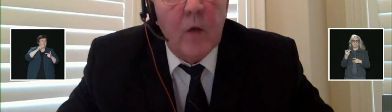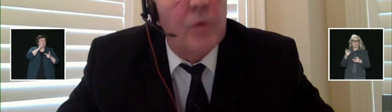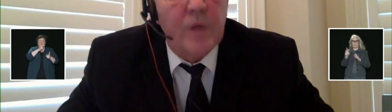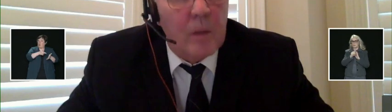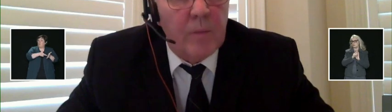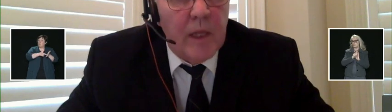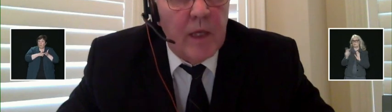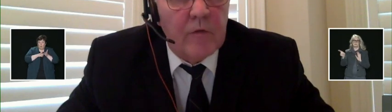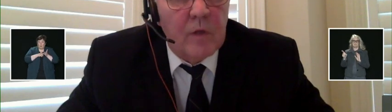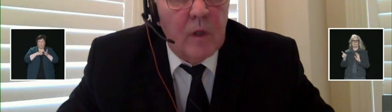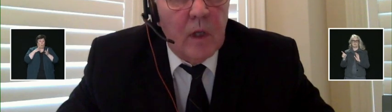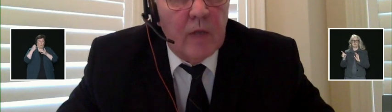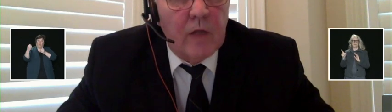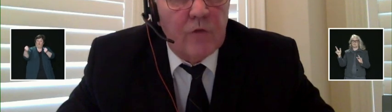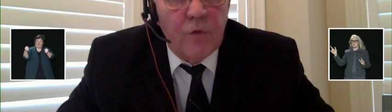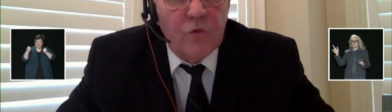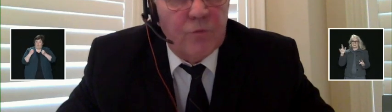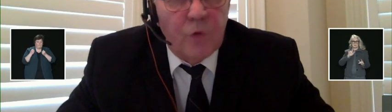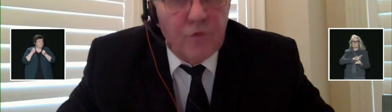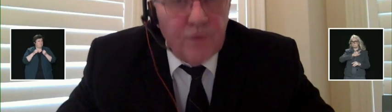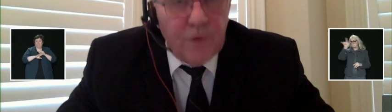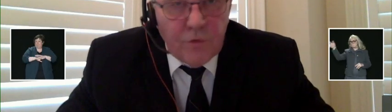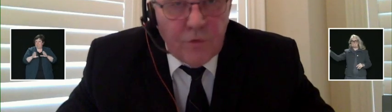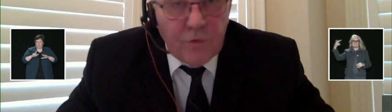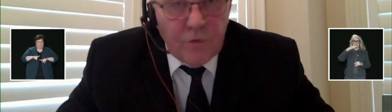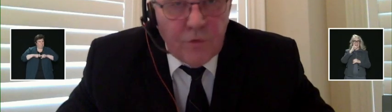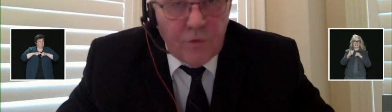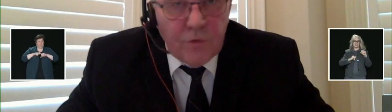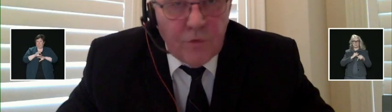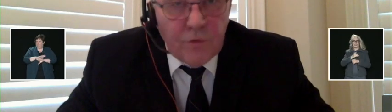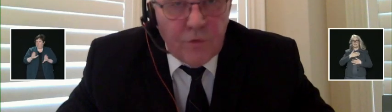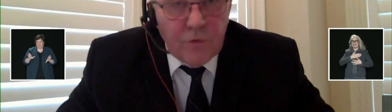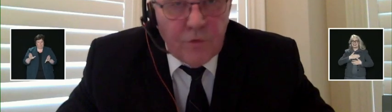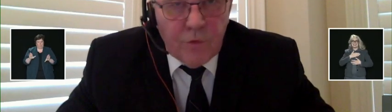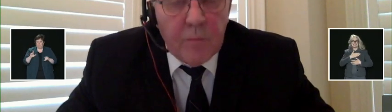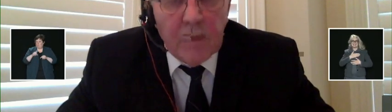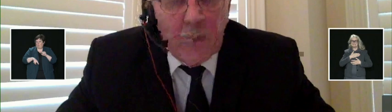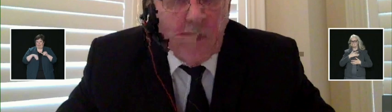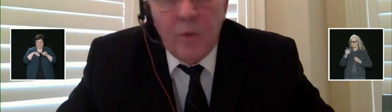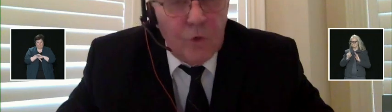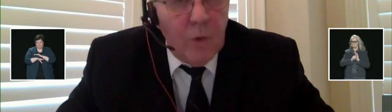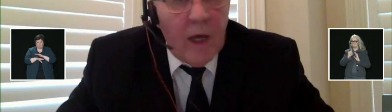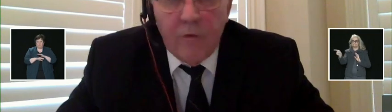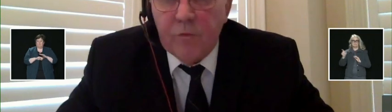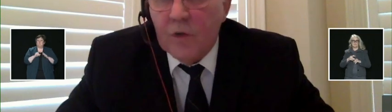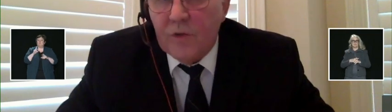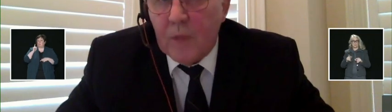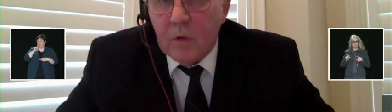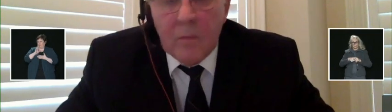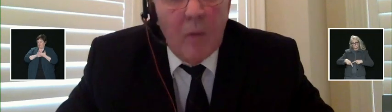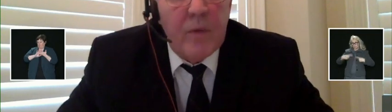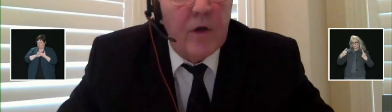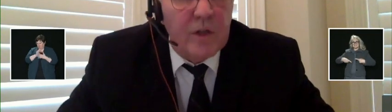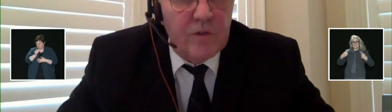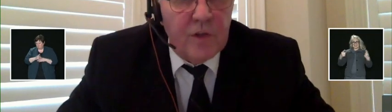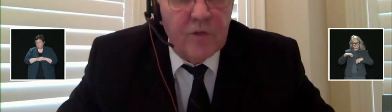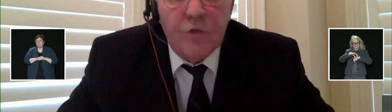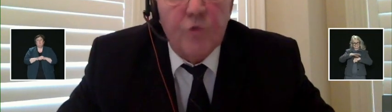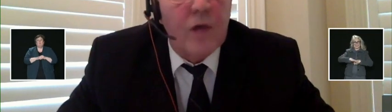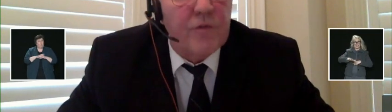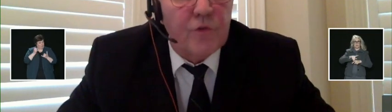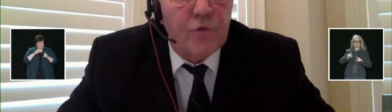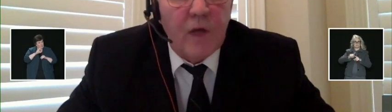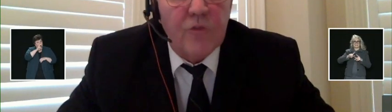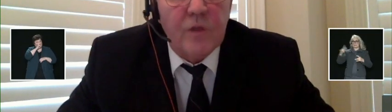We've done it by air and we've done it by land. And so those very strict measures are in place. But we do have, for example,